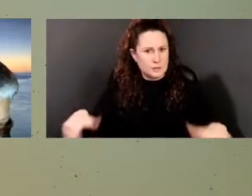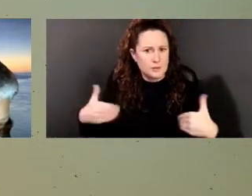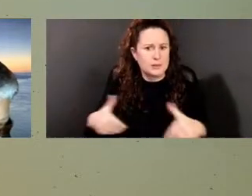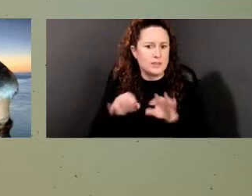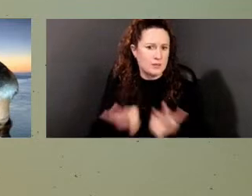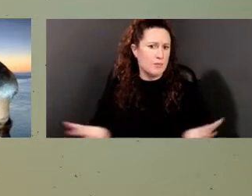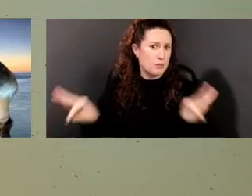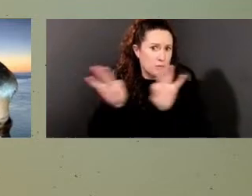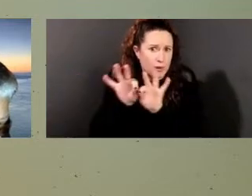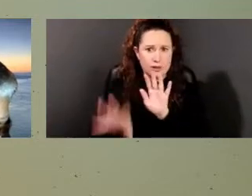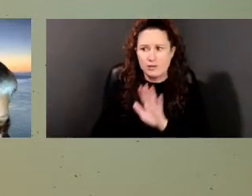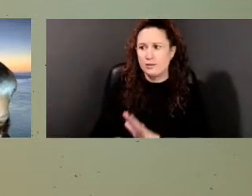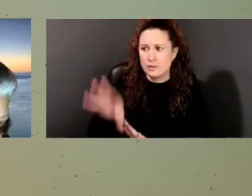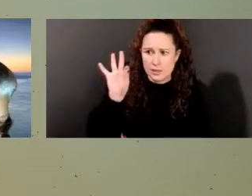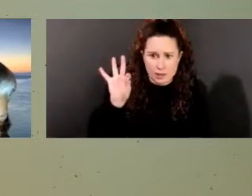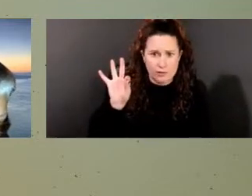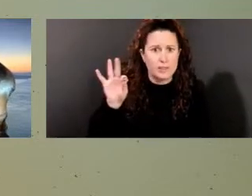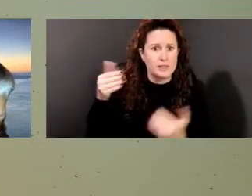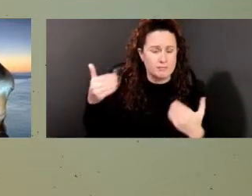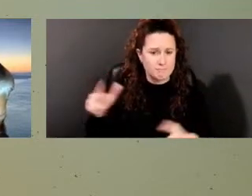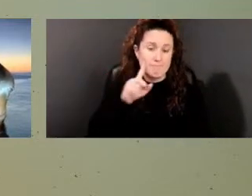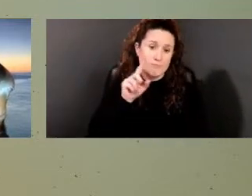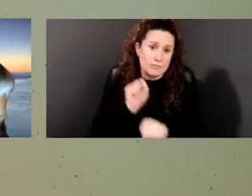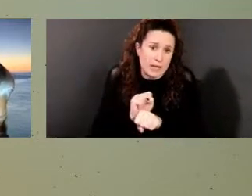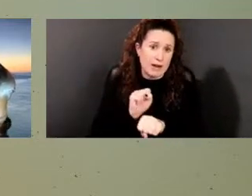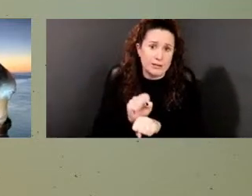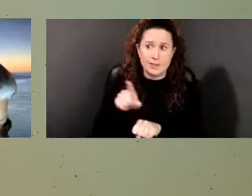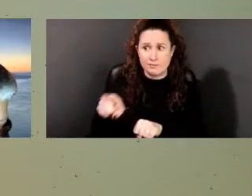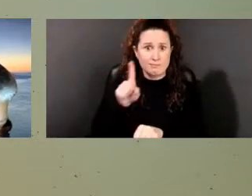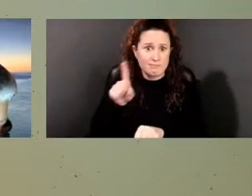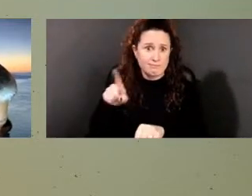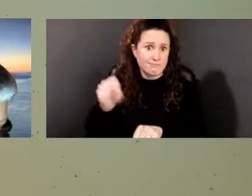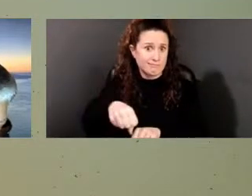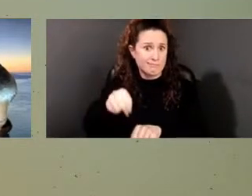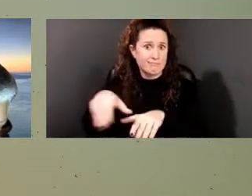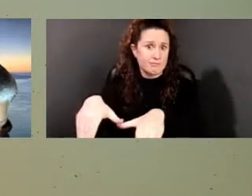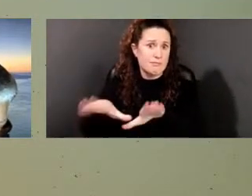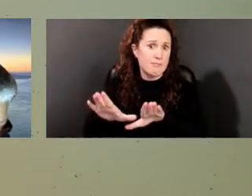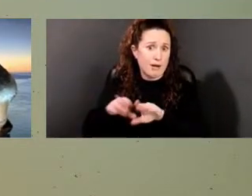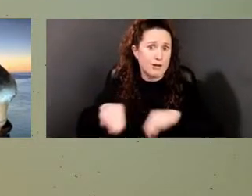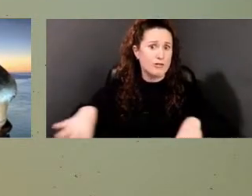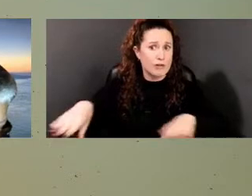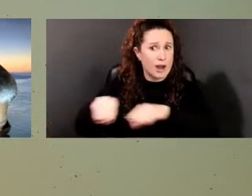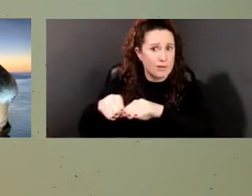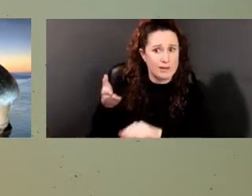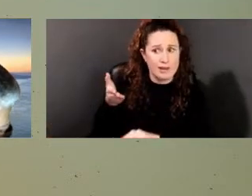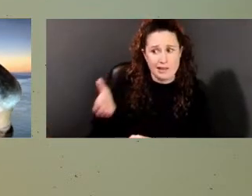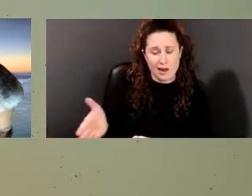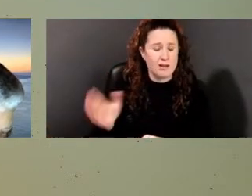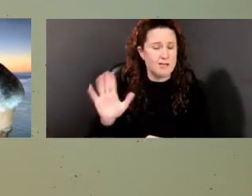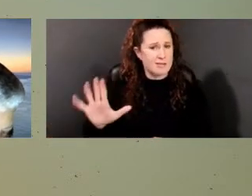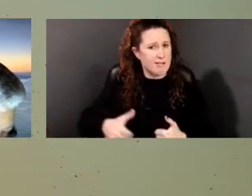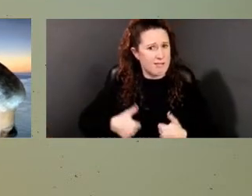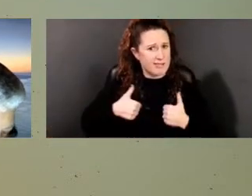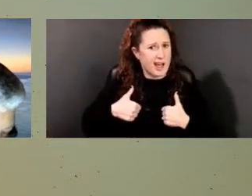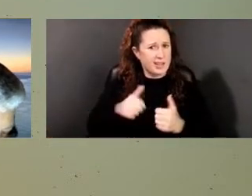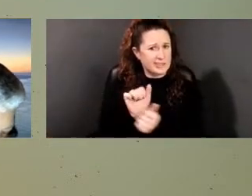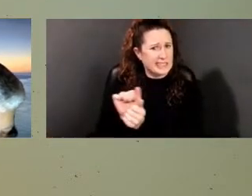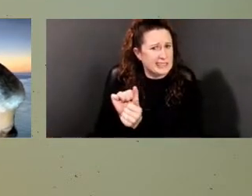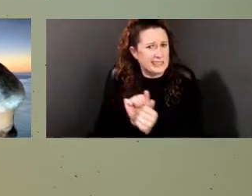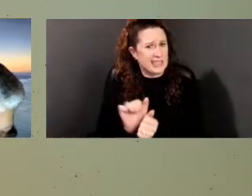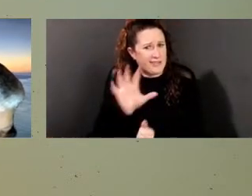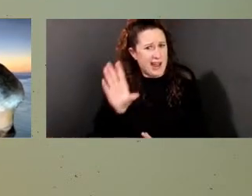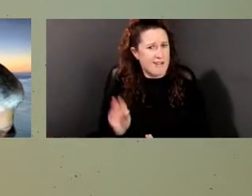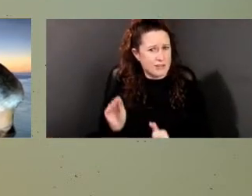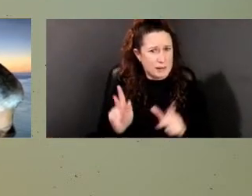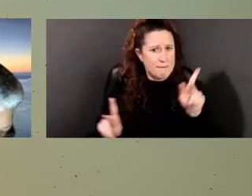of the reality of this burial ground and the lives that the enslaved Africans experienced there in